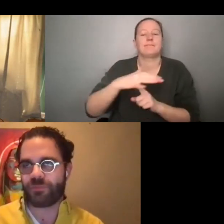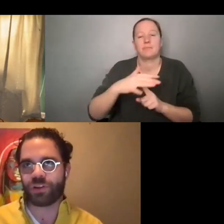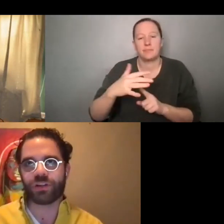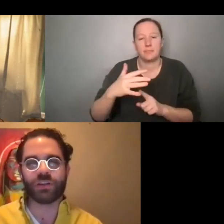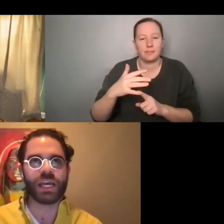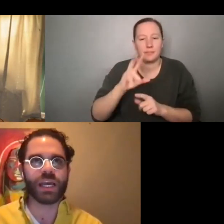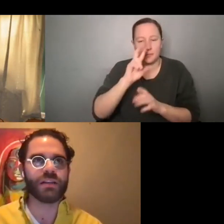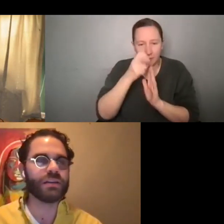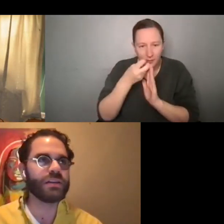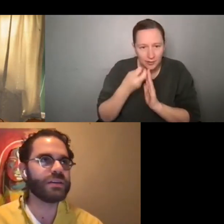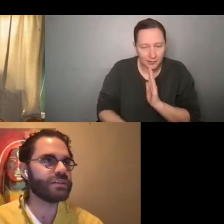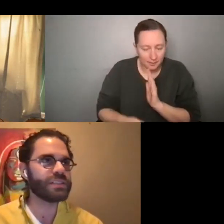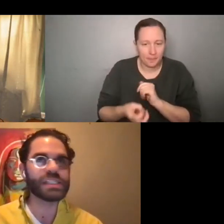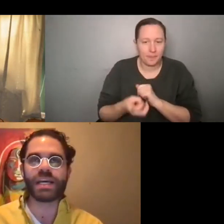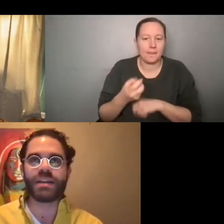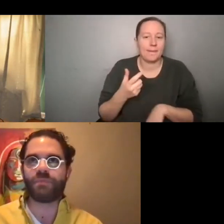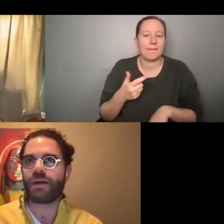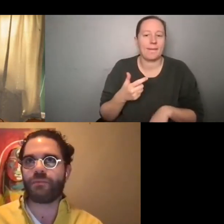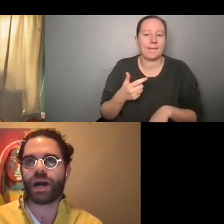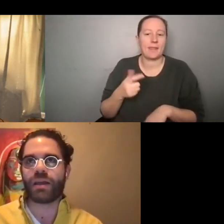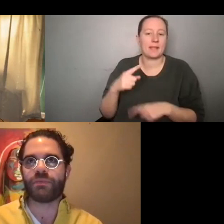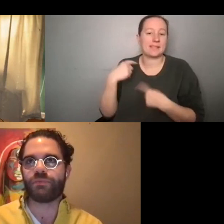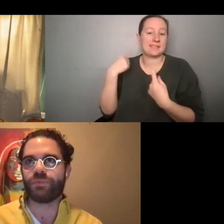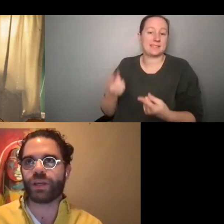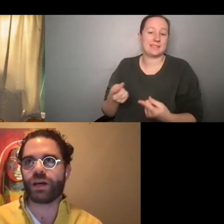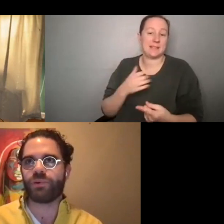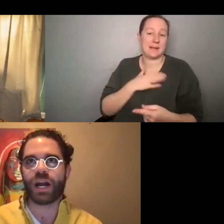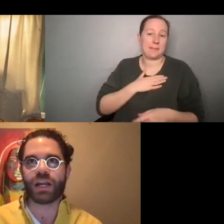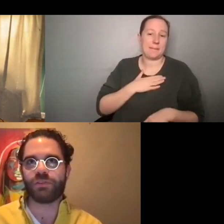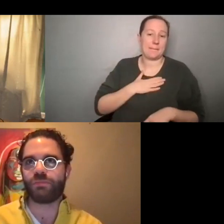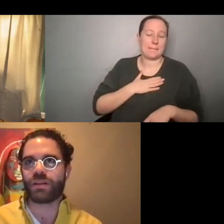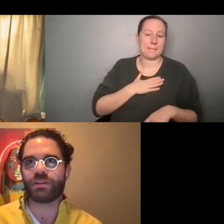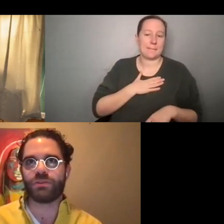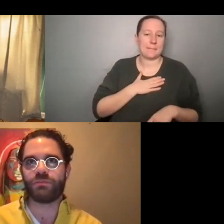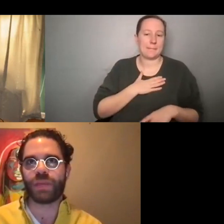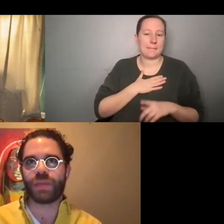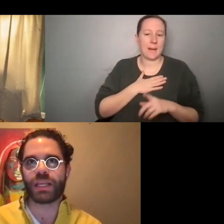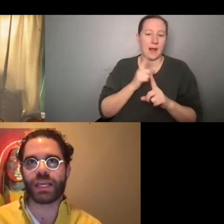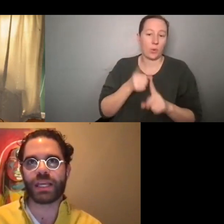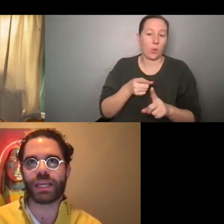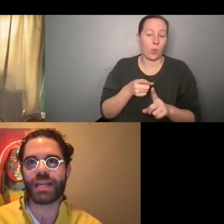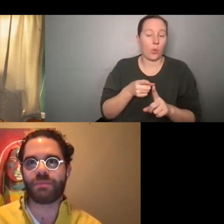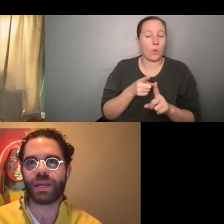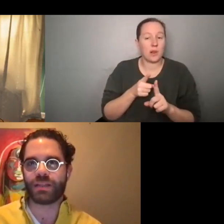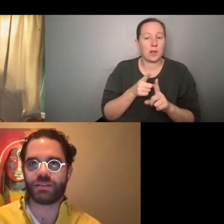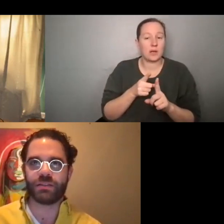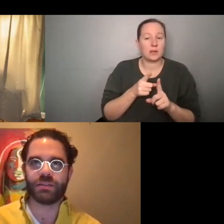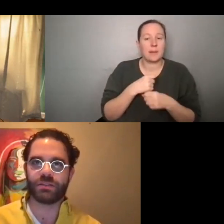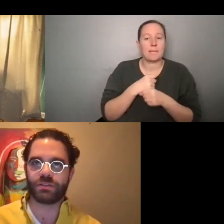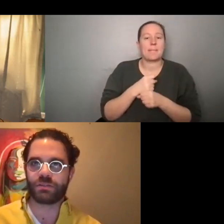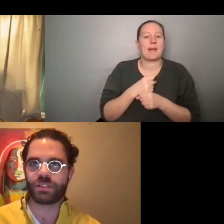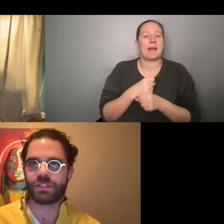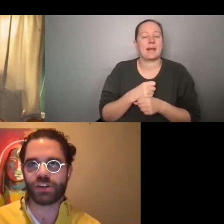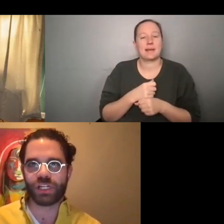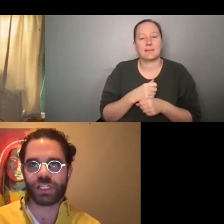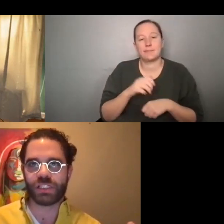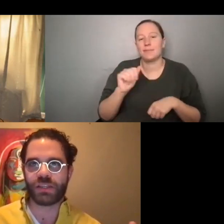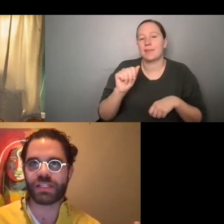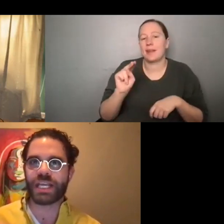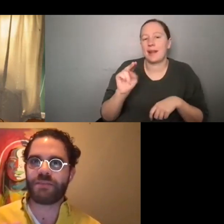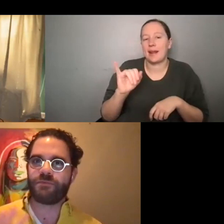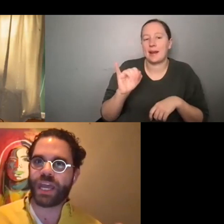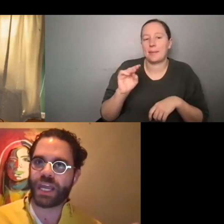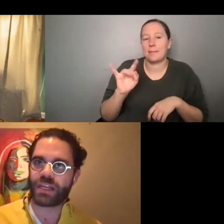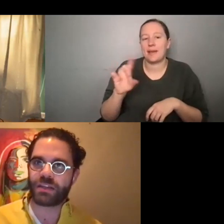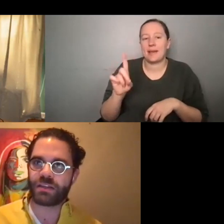take it a step further? And since then, my prerogative has been to make a animated series